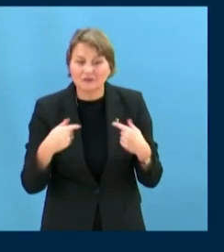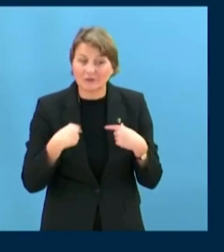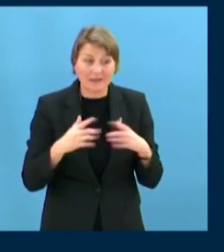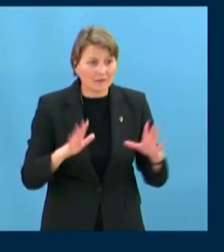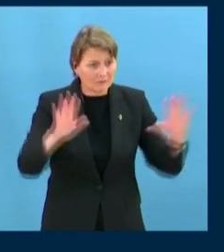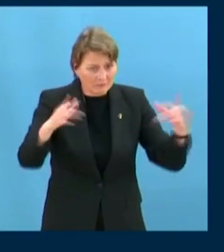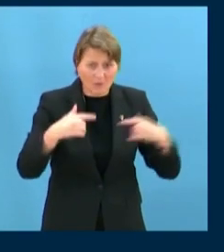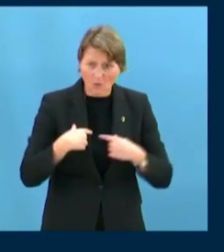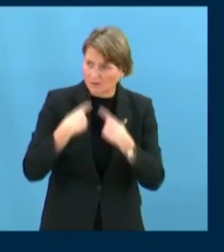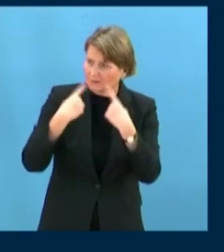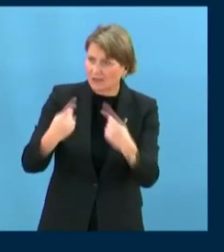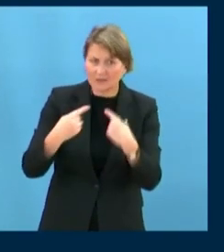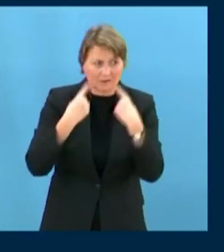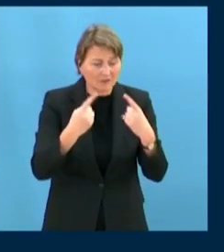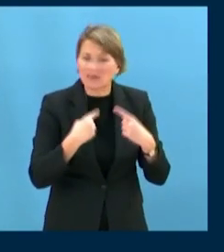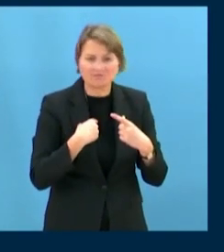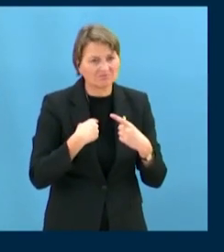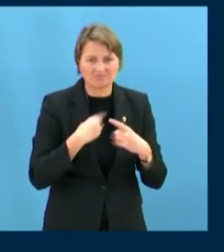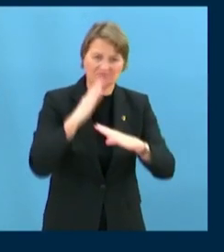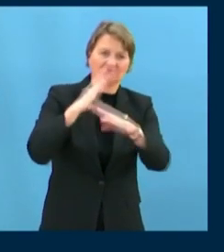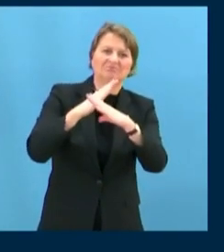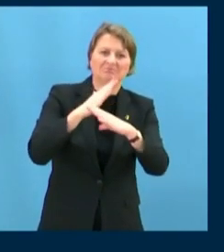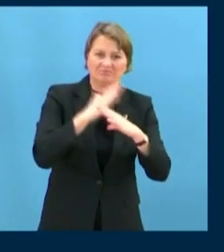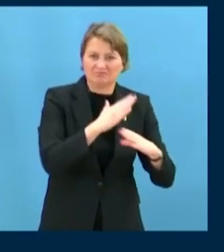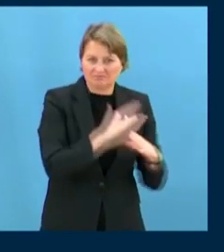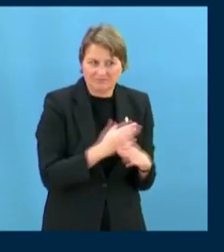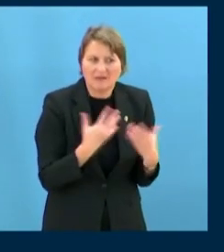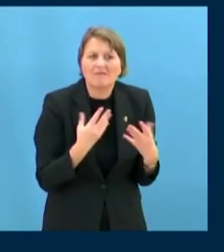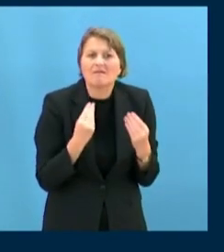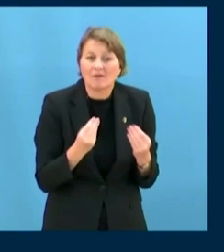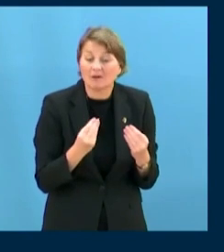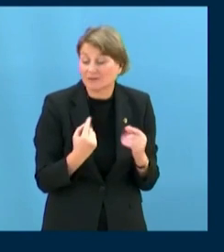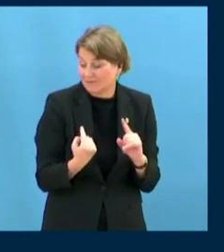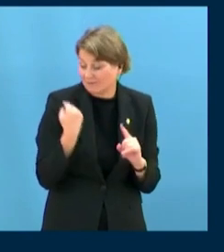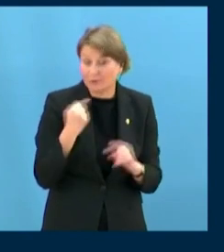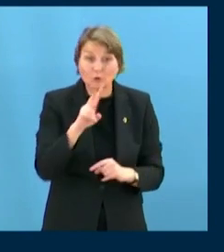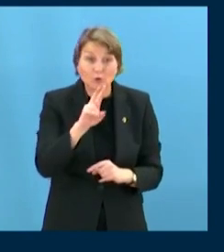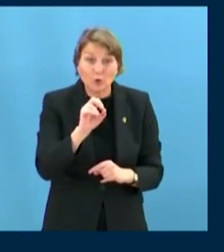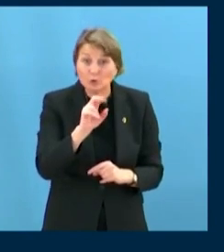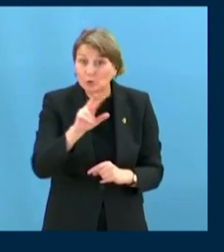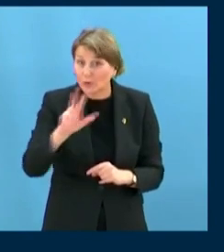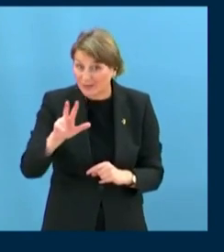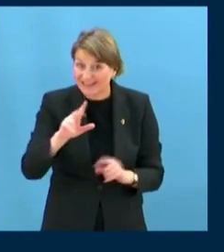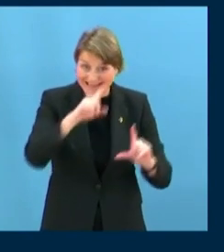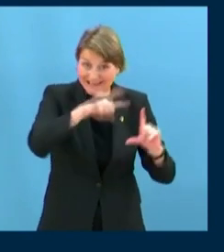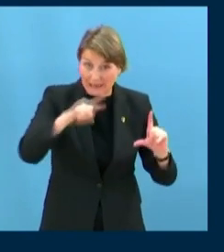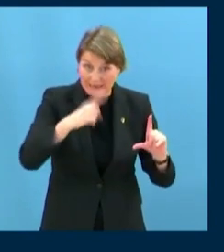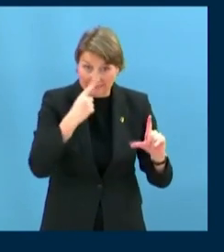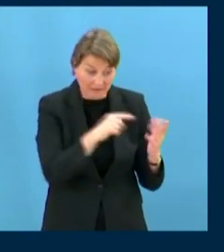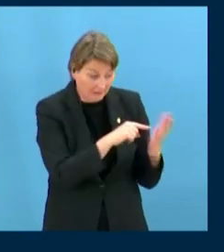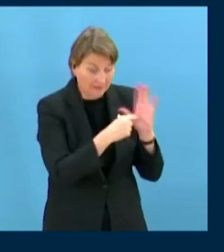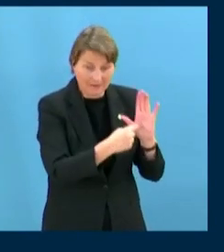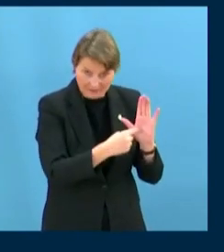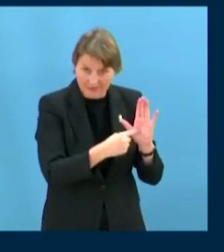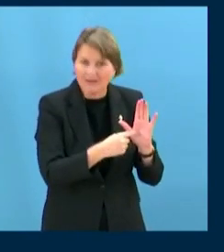to contribute to public life. Our data suggests that in 2023, at least 42 indigenous